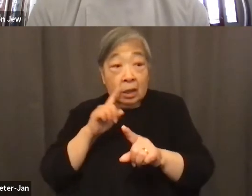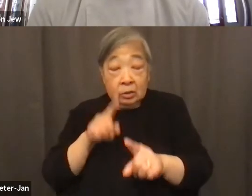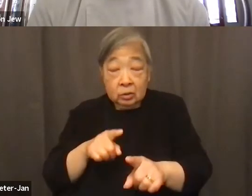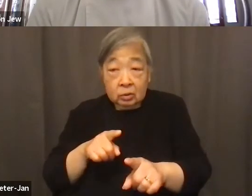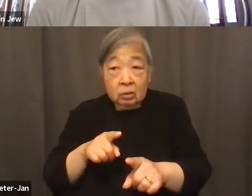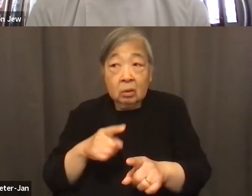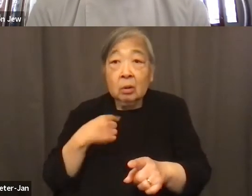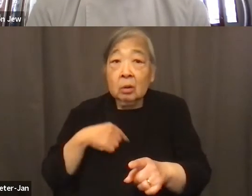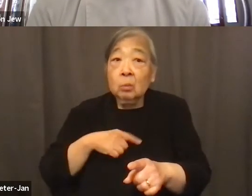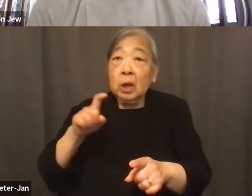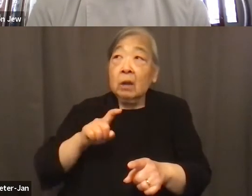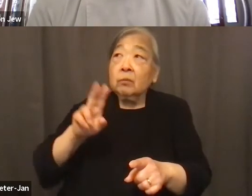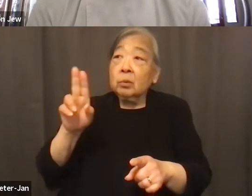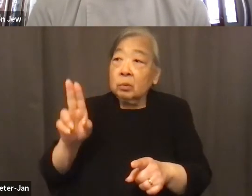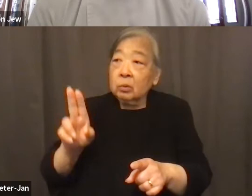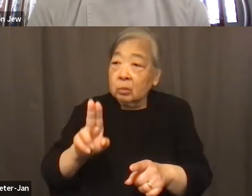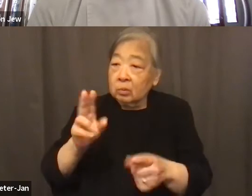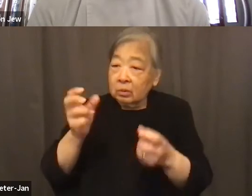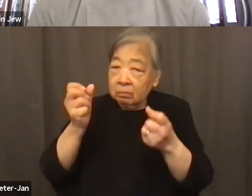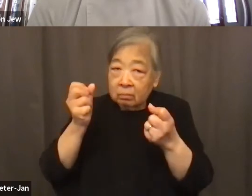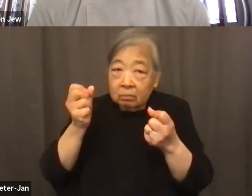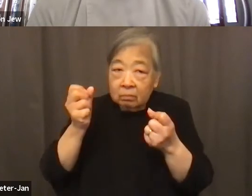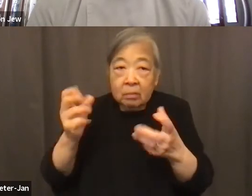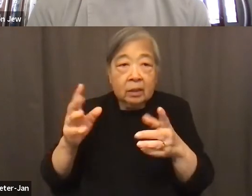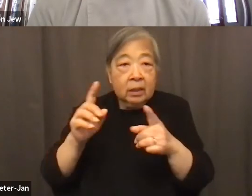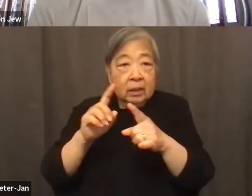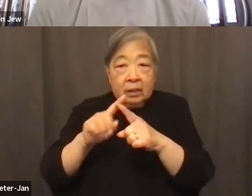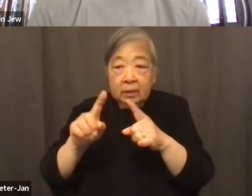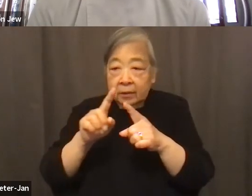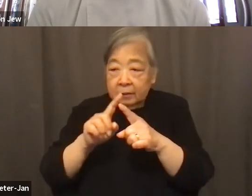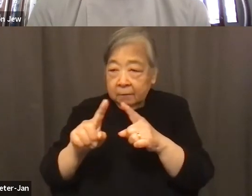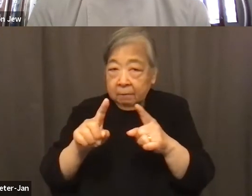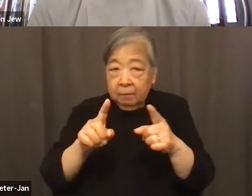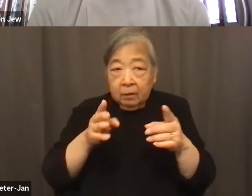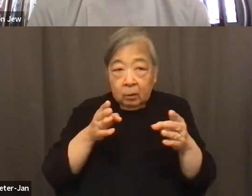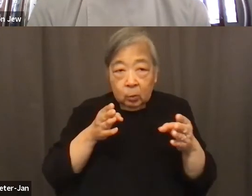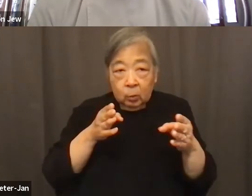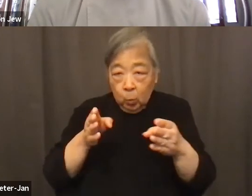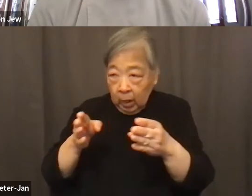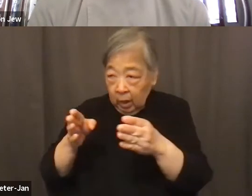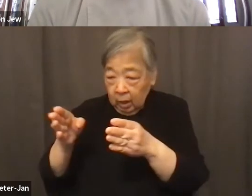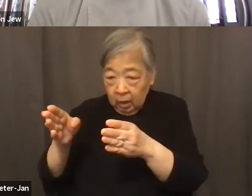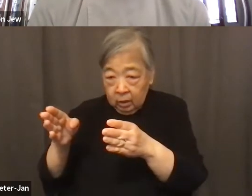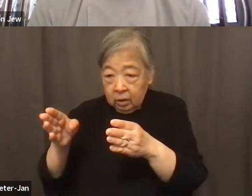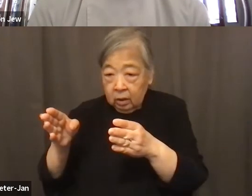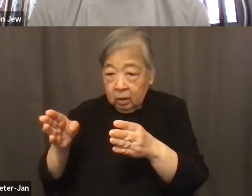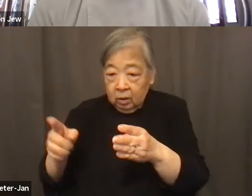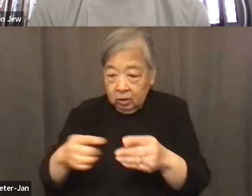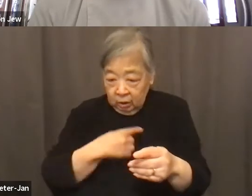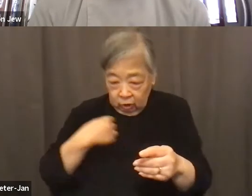use many different kinds of ways to bring Chinatown back to